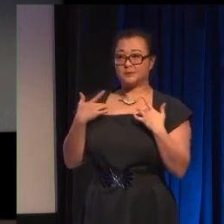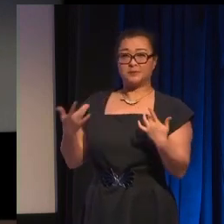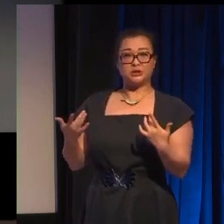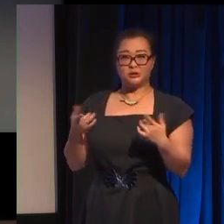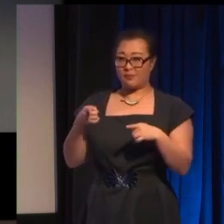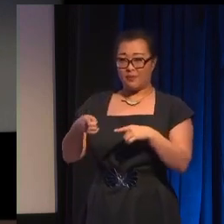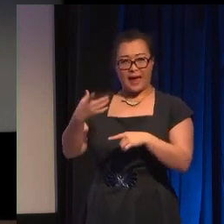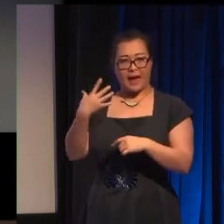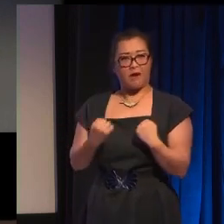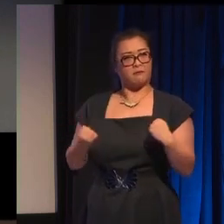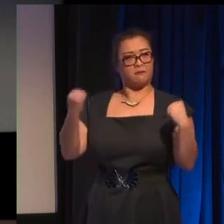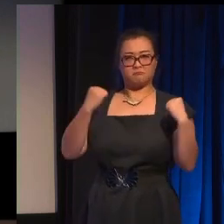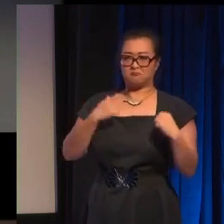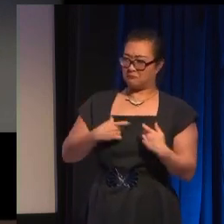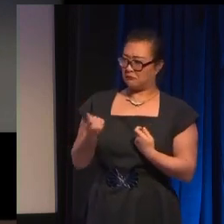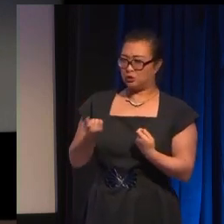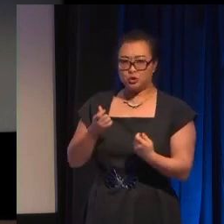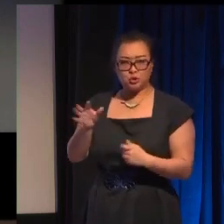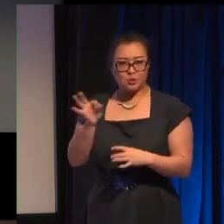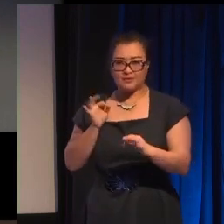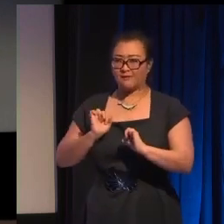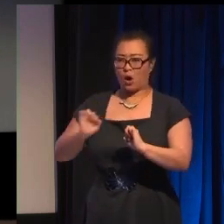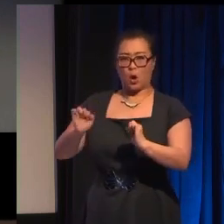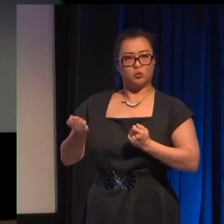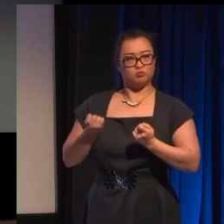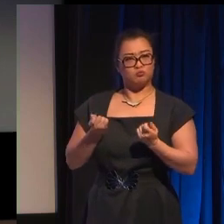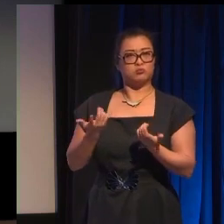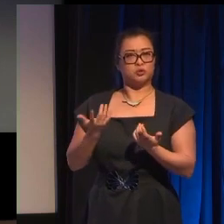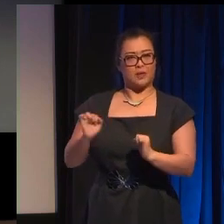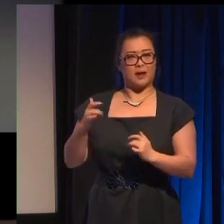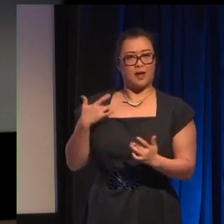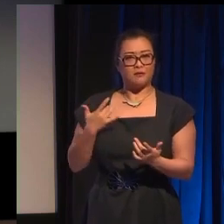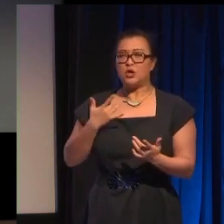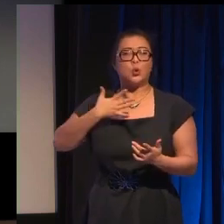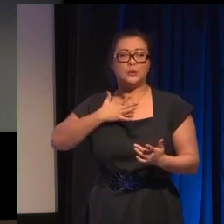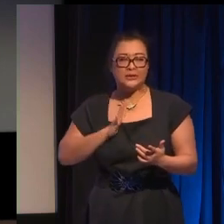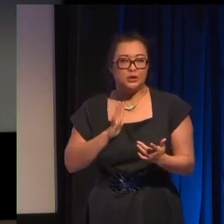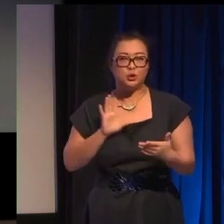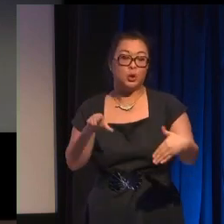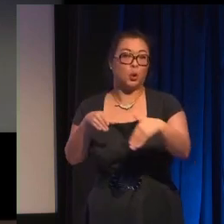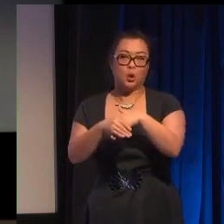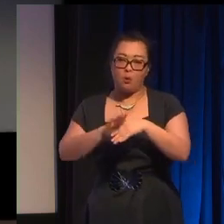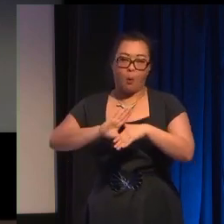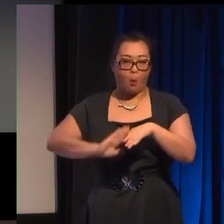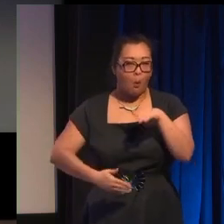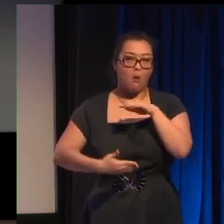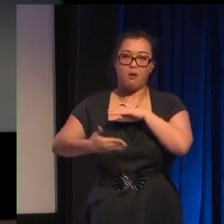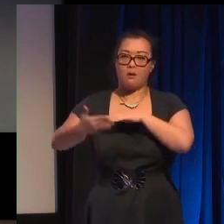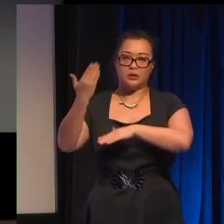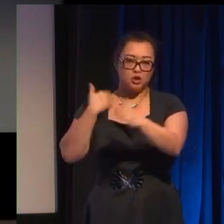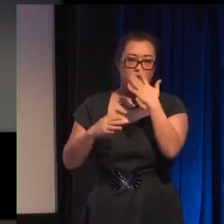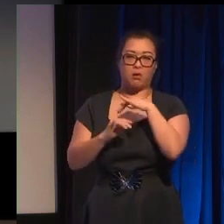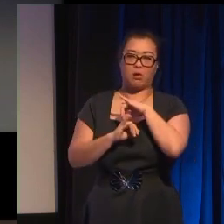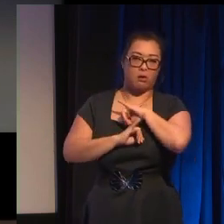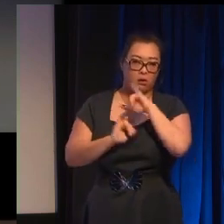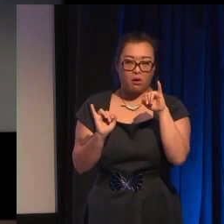you're not obliged to also bring in all of the systems of historical oppression and erasure attached to that identity if you're not